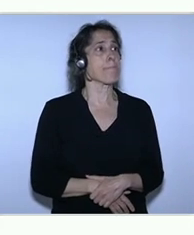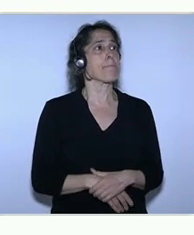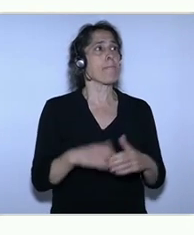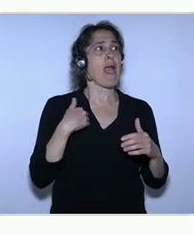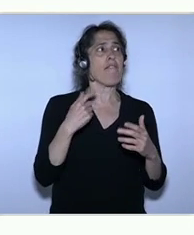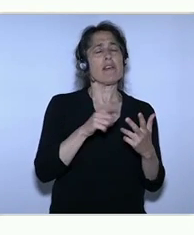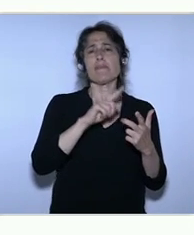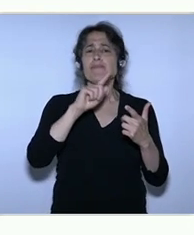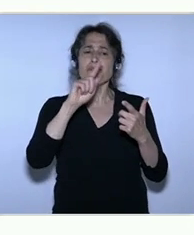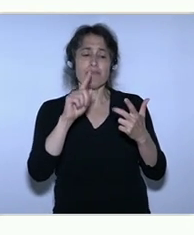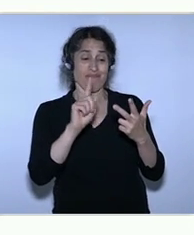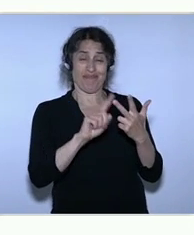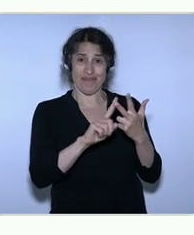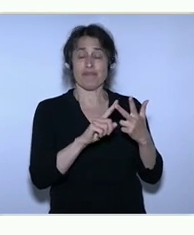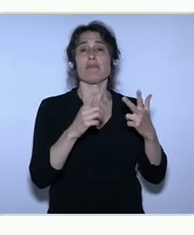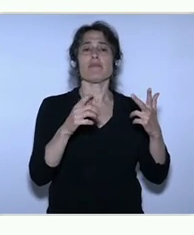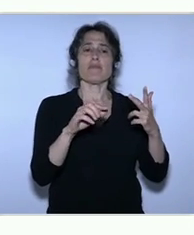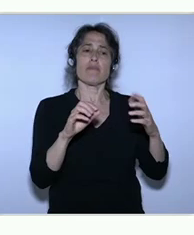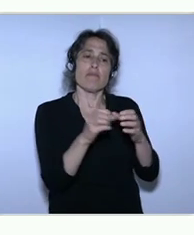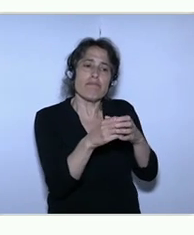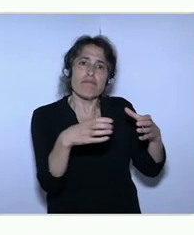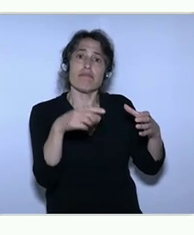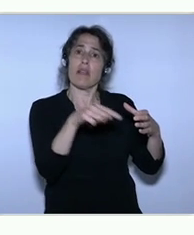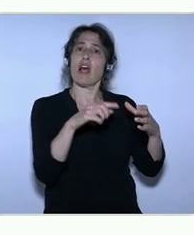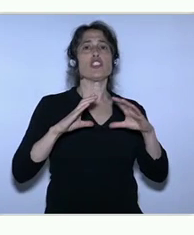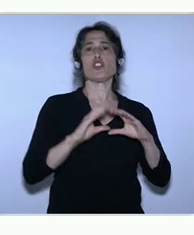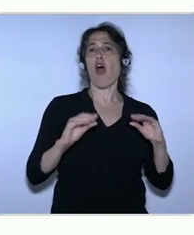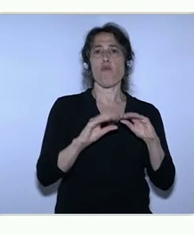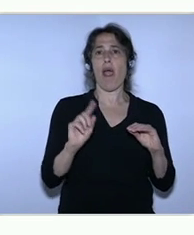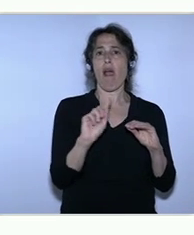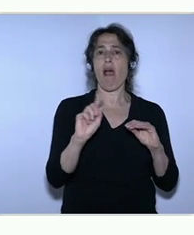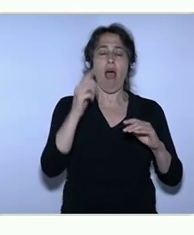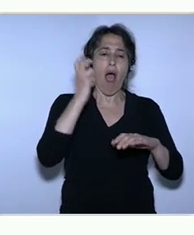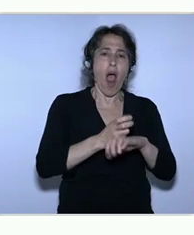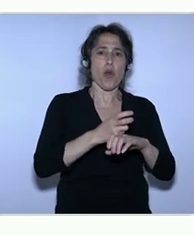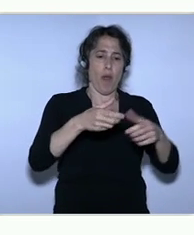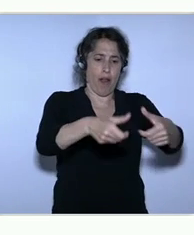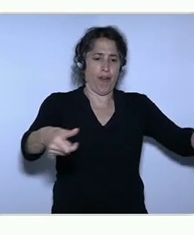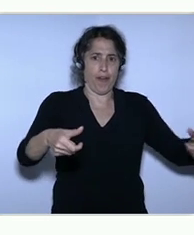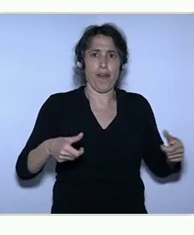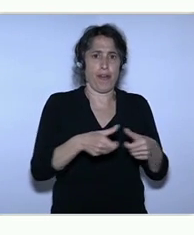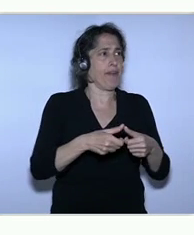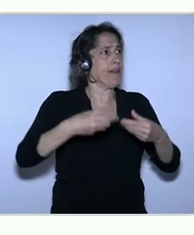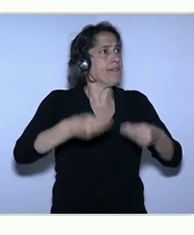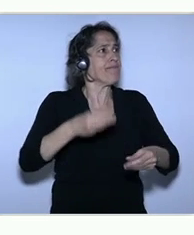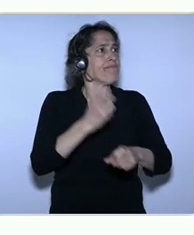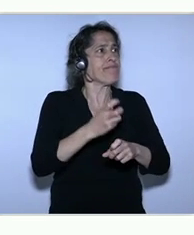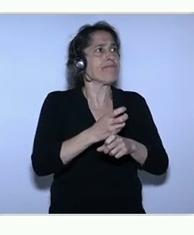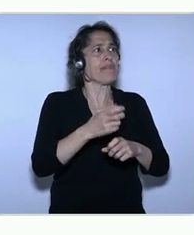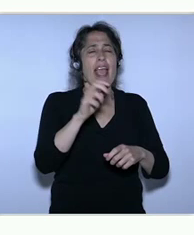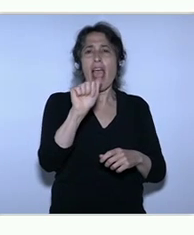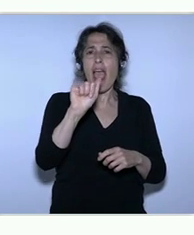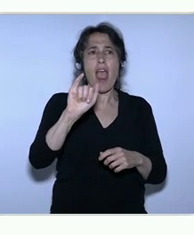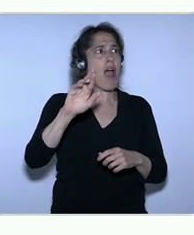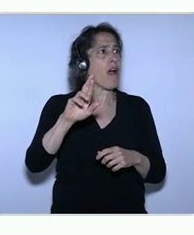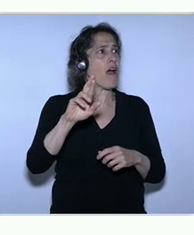examples very recently. They're building the world's first auto-follow action sports drone. So I'm not sure how many of you